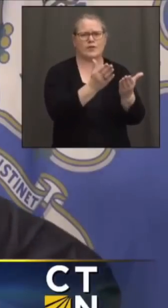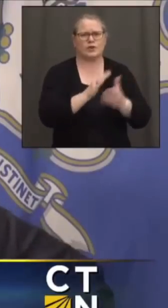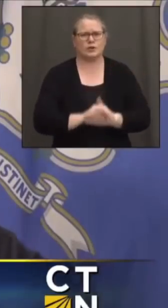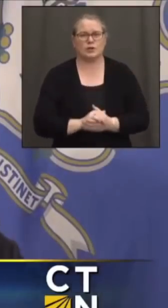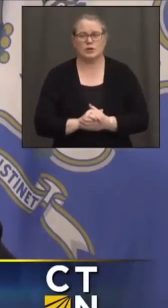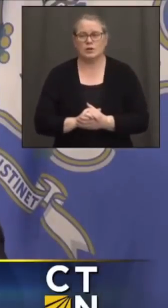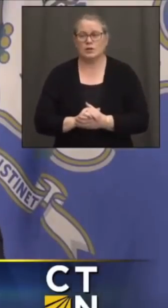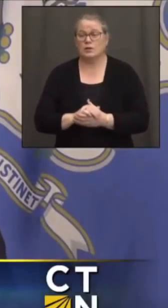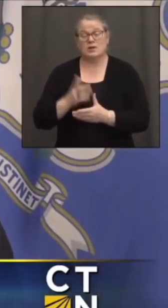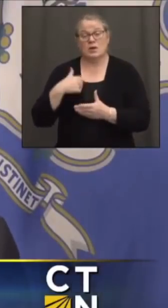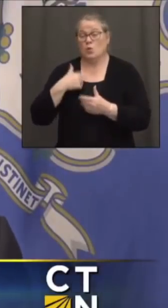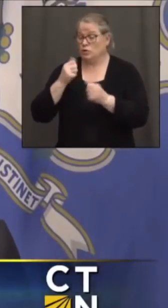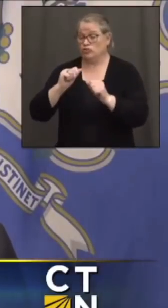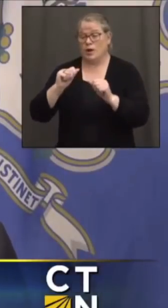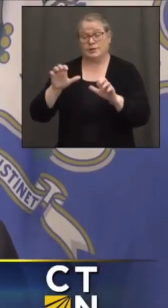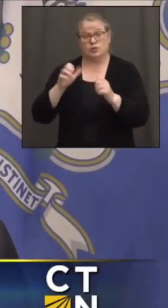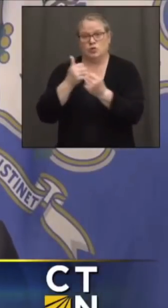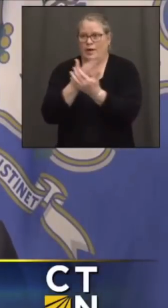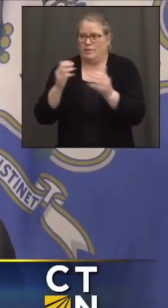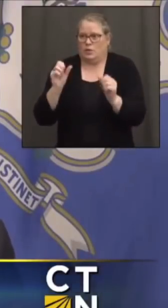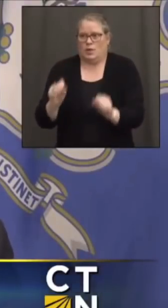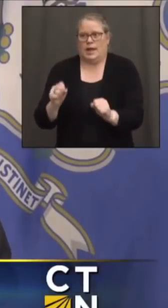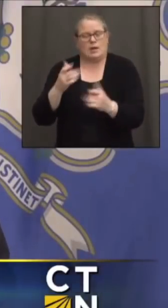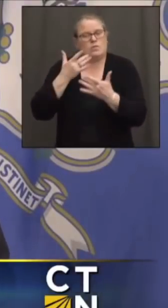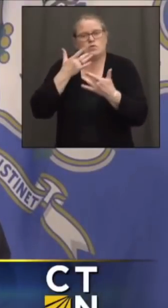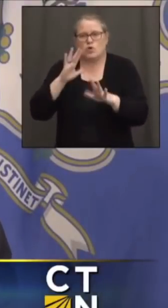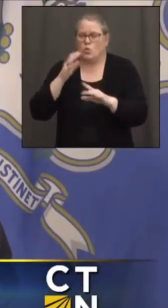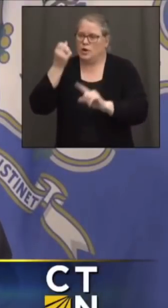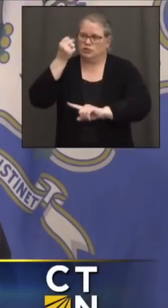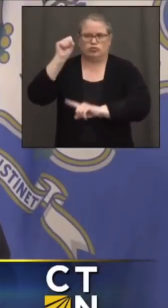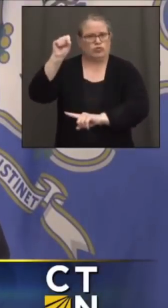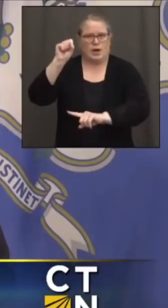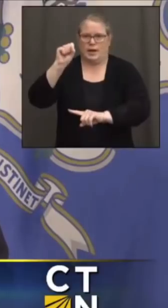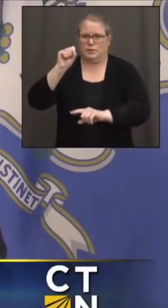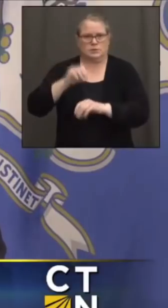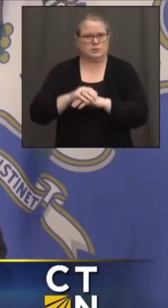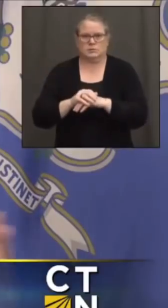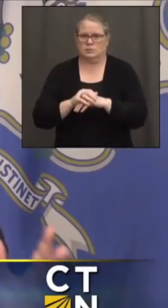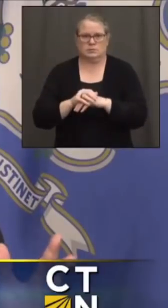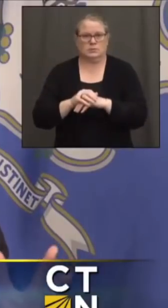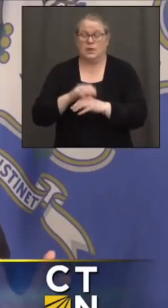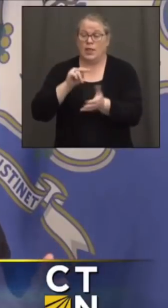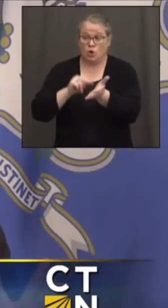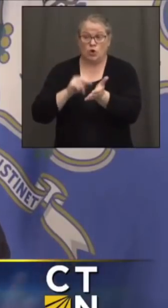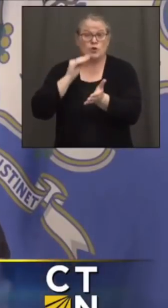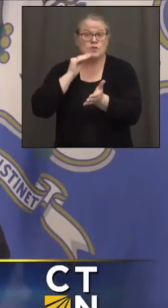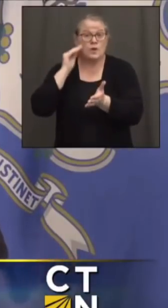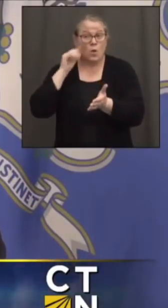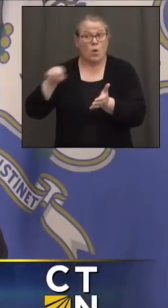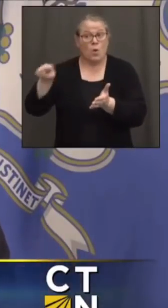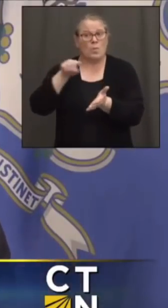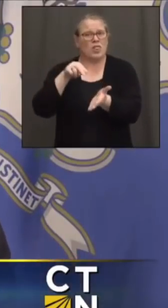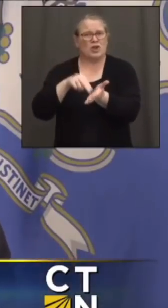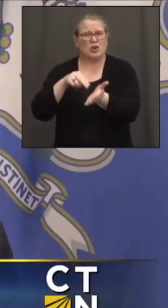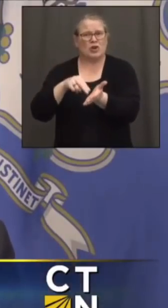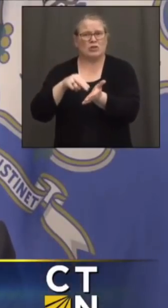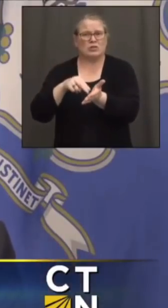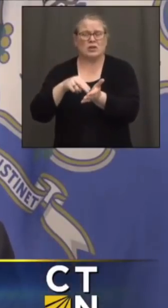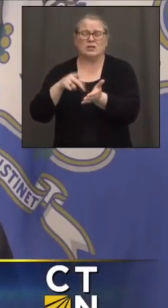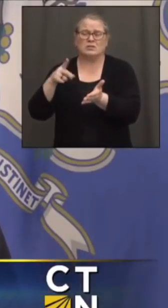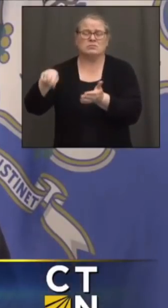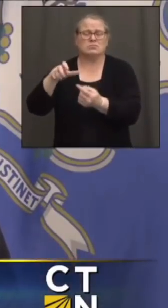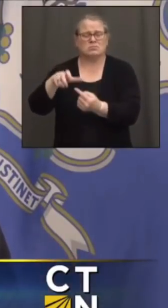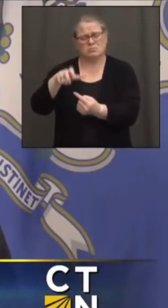anything we can to avoid a strike. The nurses at the nursing homes have been extraordinary throughout this COVID